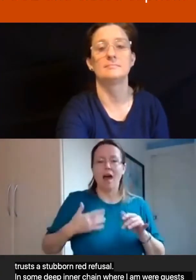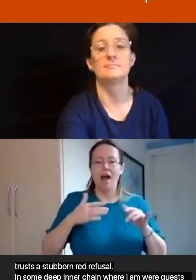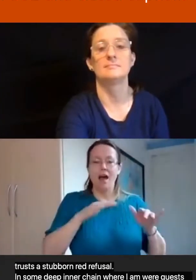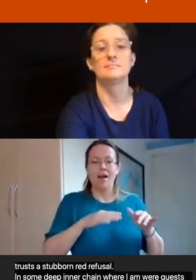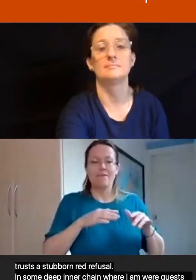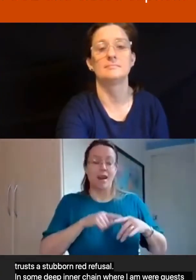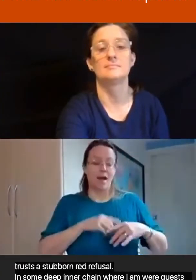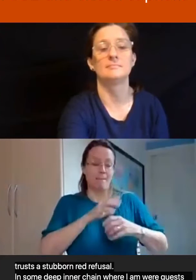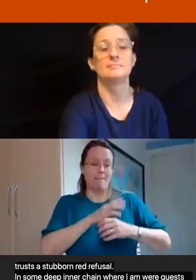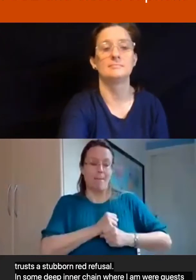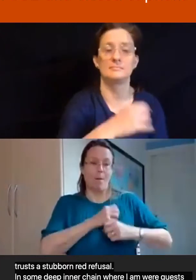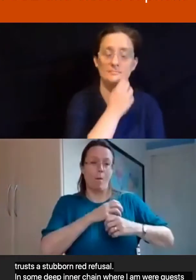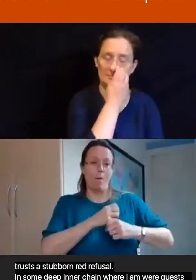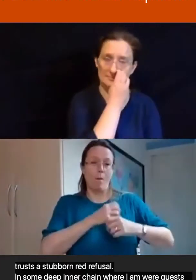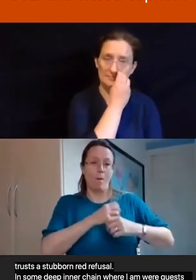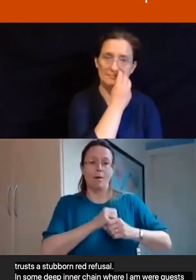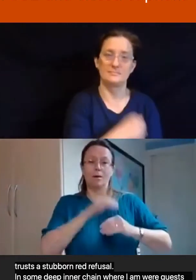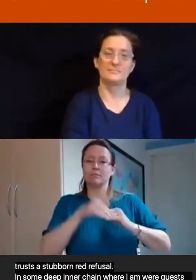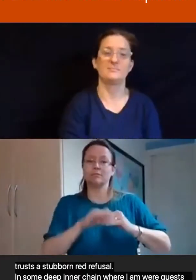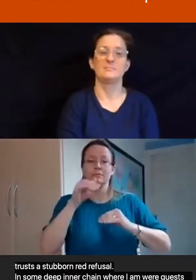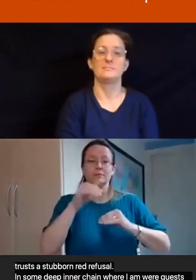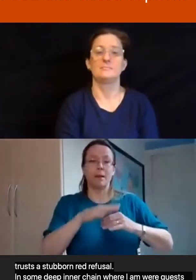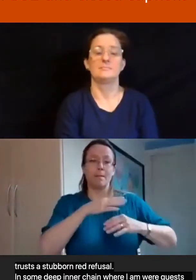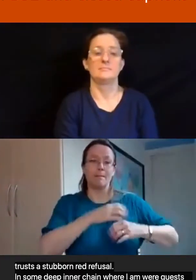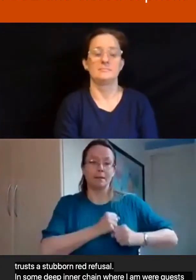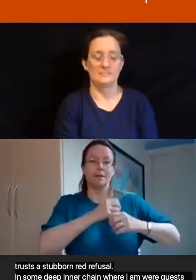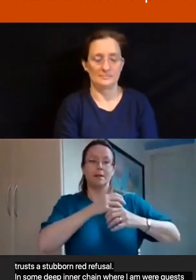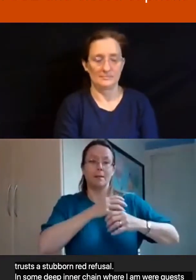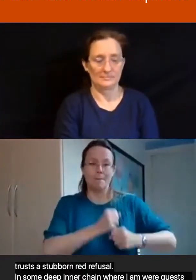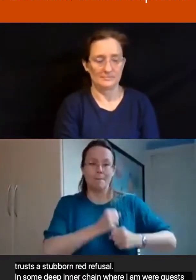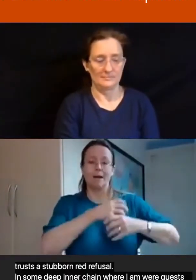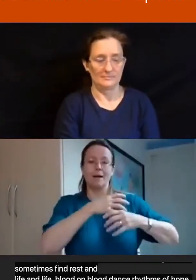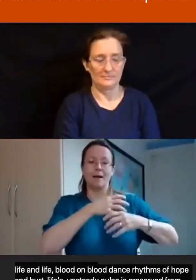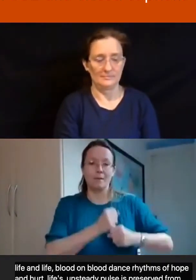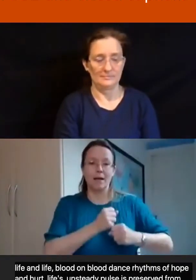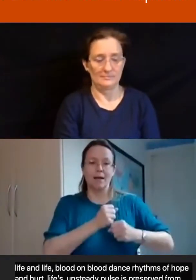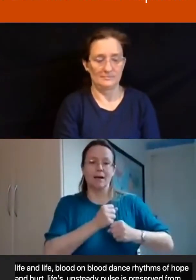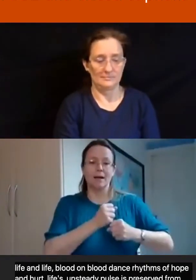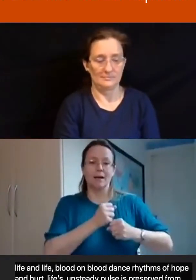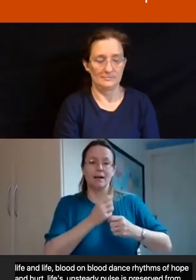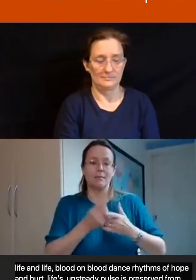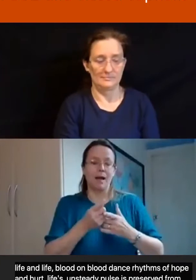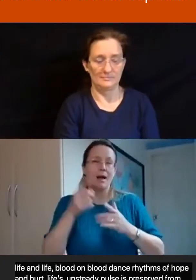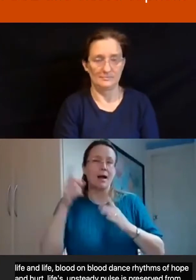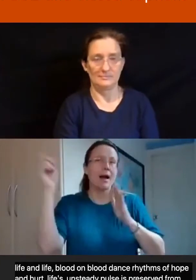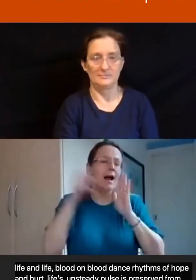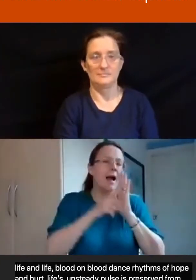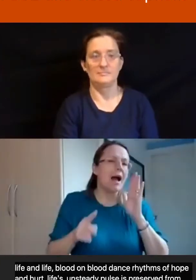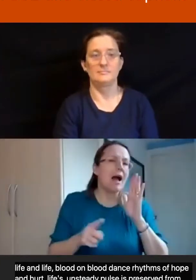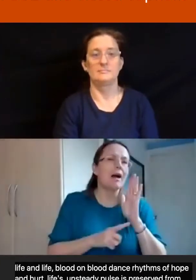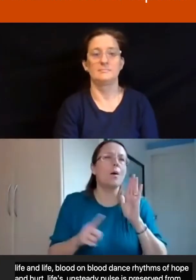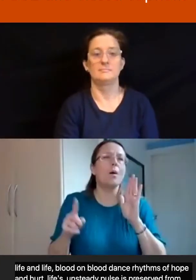pulse is preserved from beat to beat by half-heard echoes of the